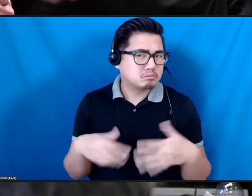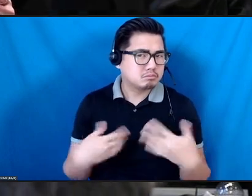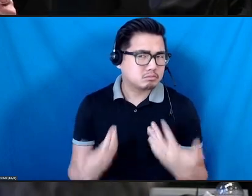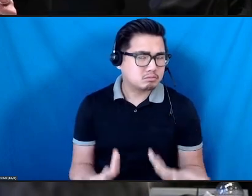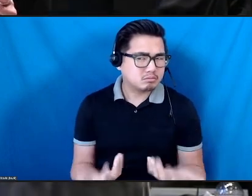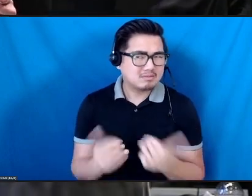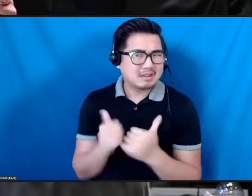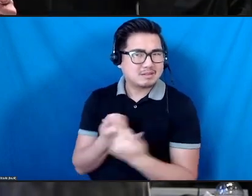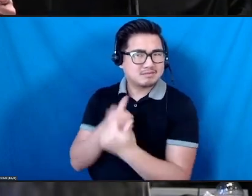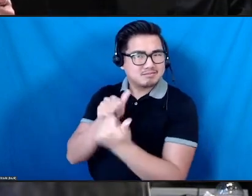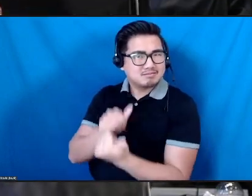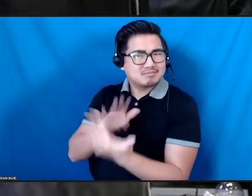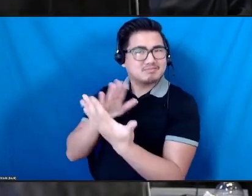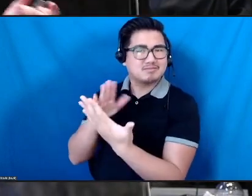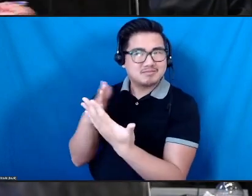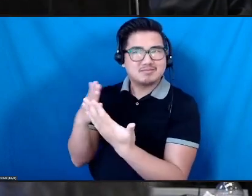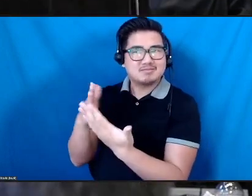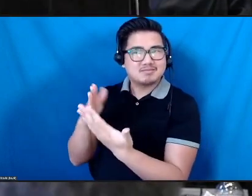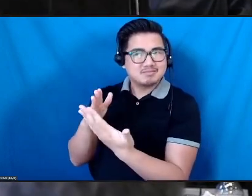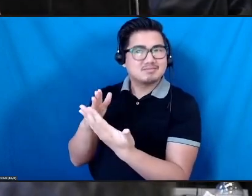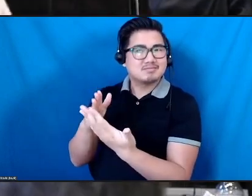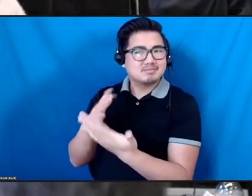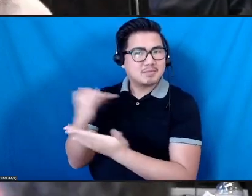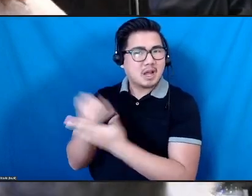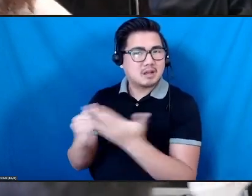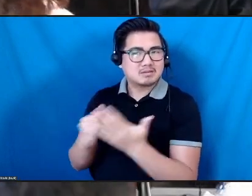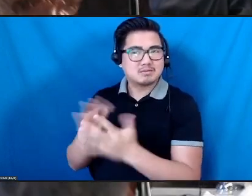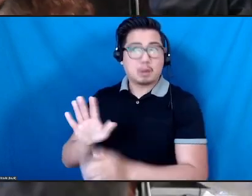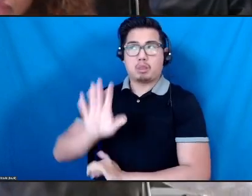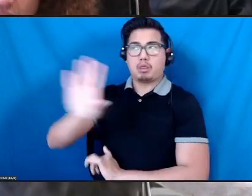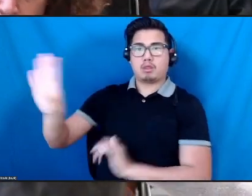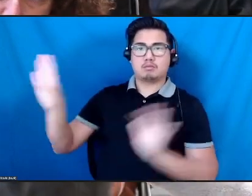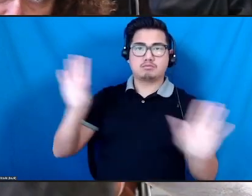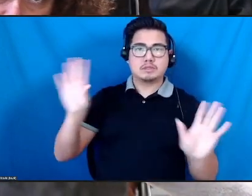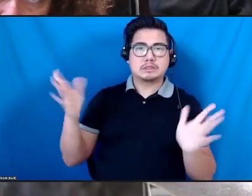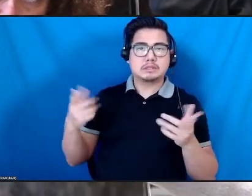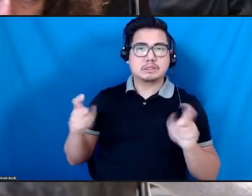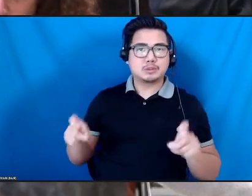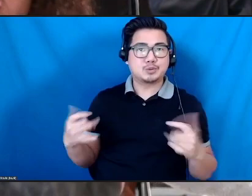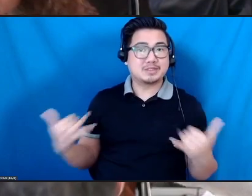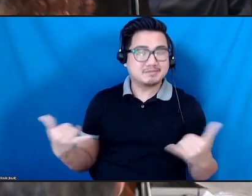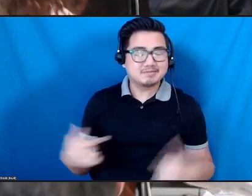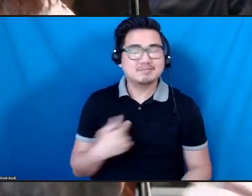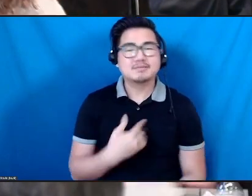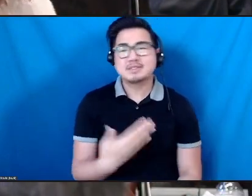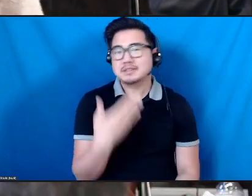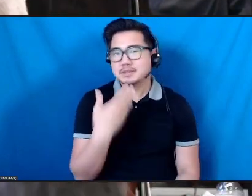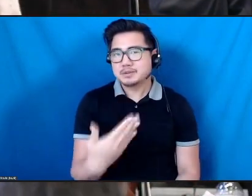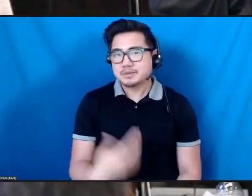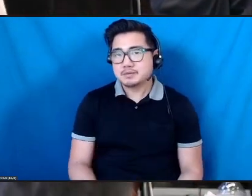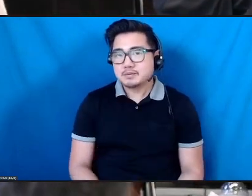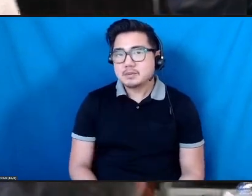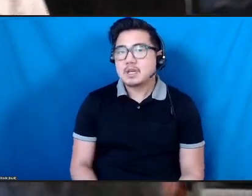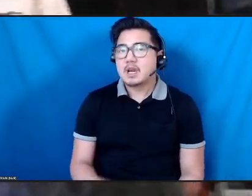to the current needs? Jennifer, thank you. I do want to hold some more, if you won't mind.